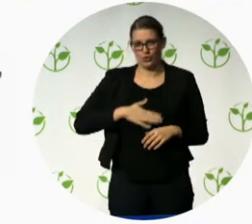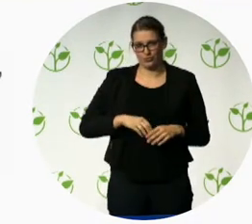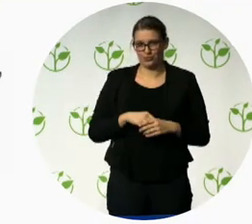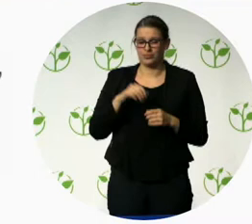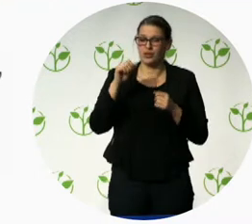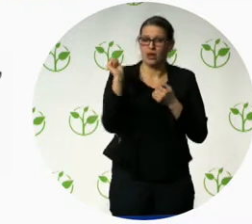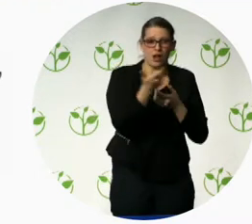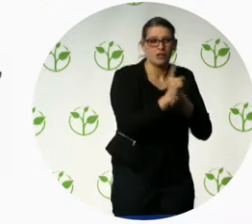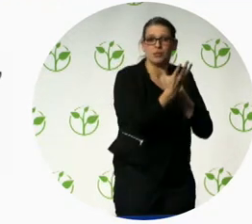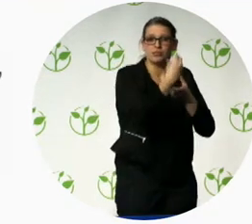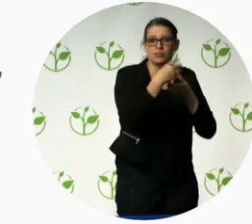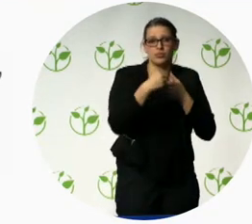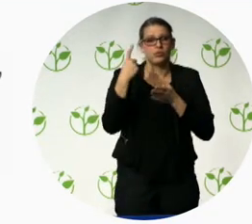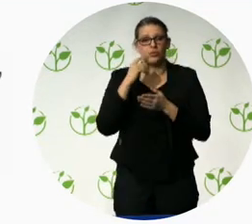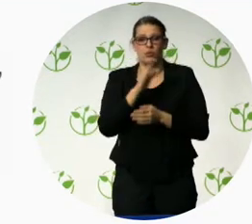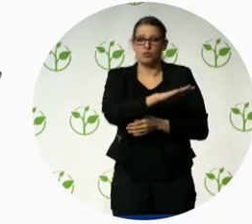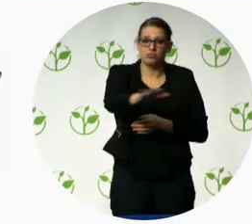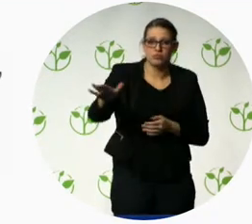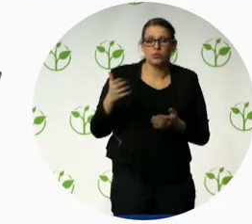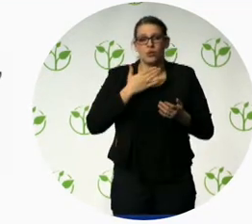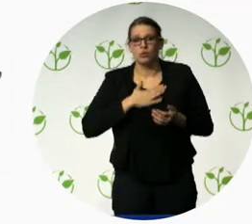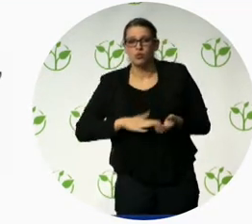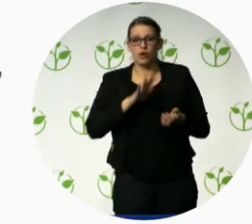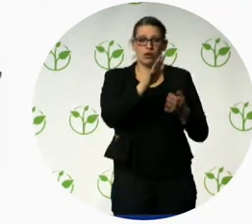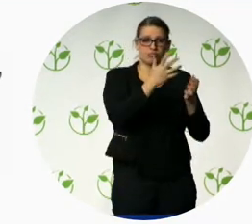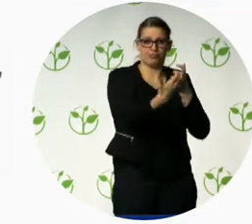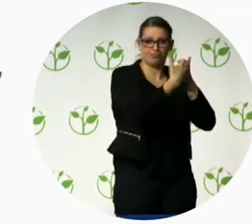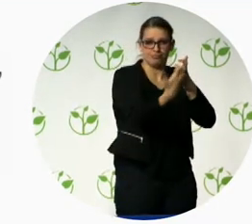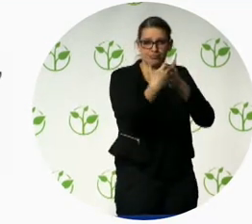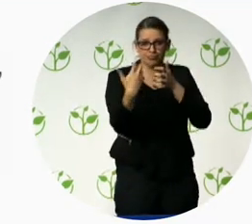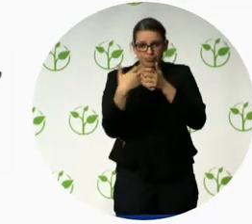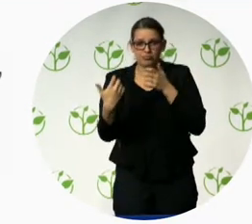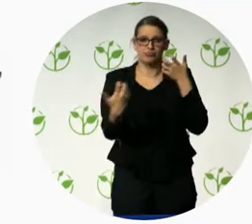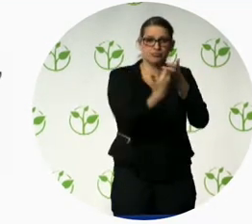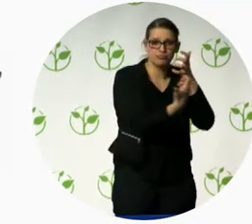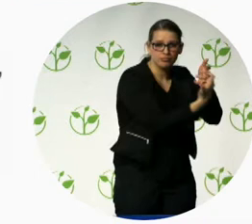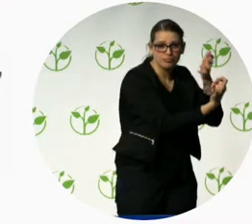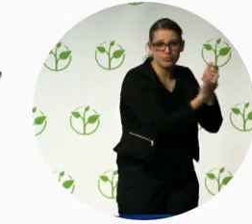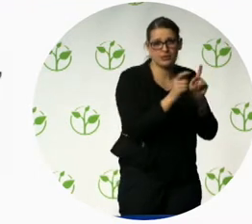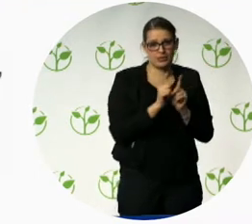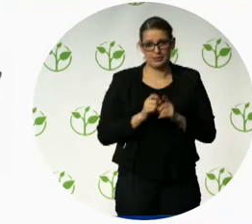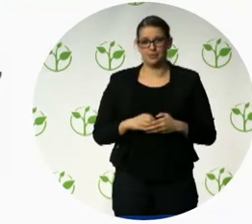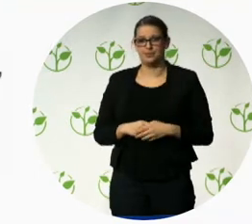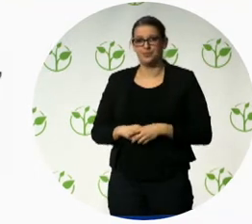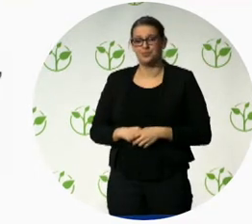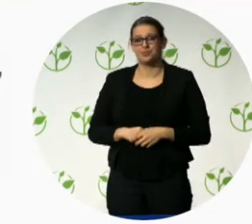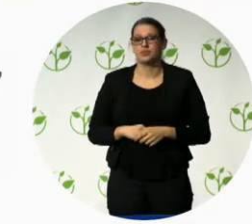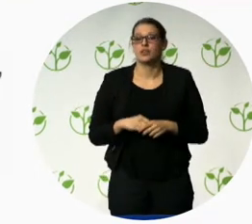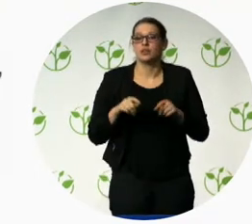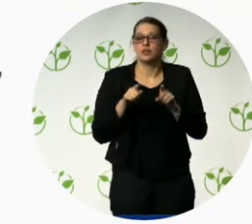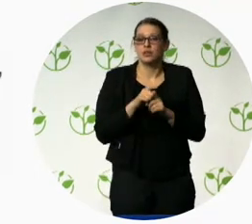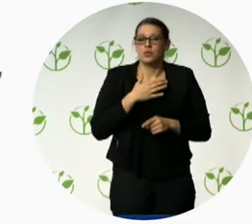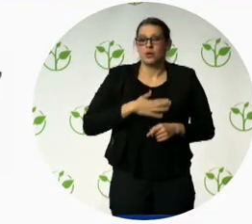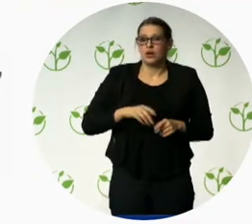inclusive presentations. Now, you can give me marks out of 10 afterwards, but this is a video that you can share afterwards. I've got a picture on here of somebody